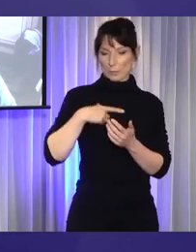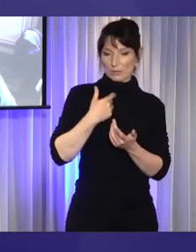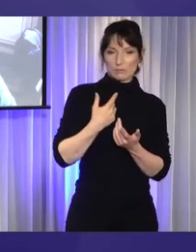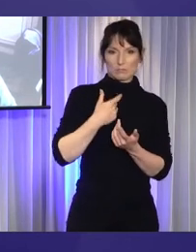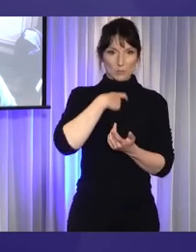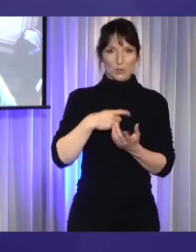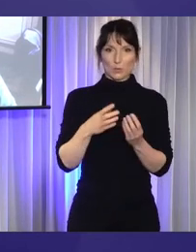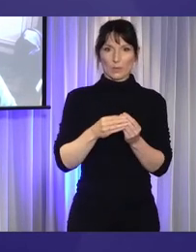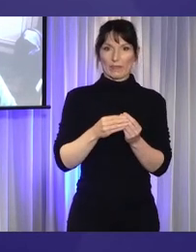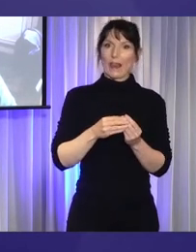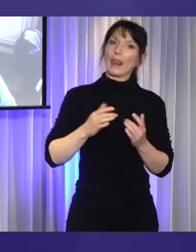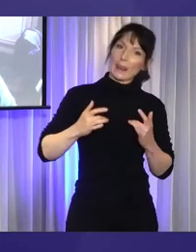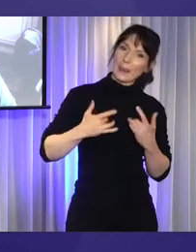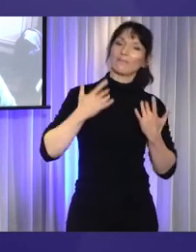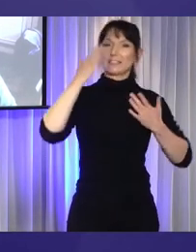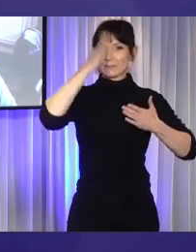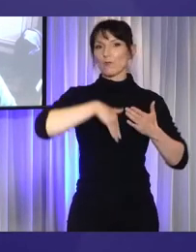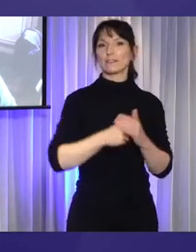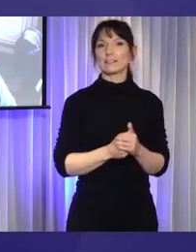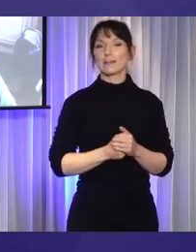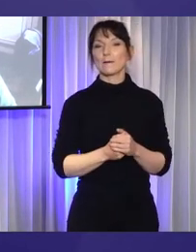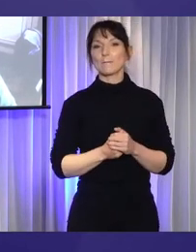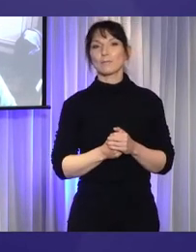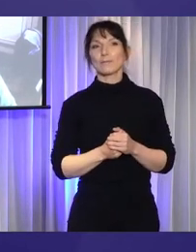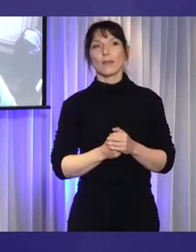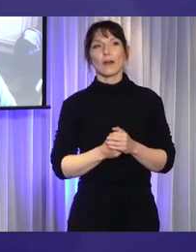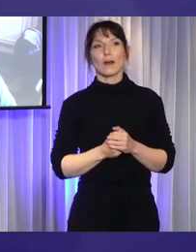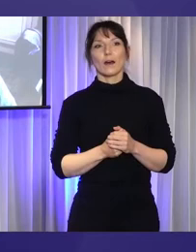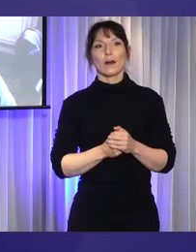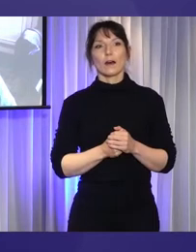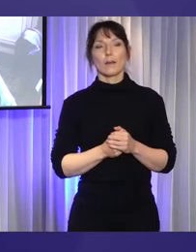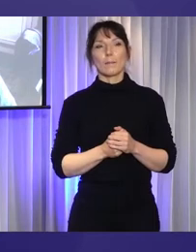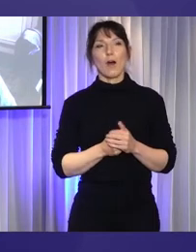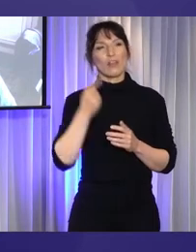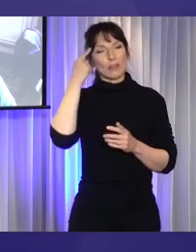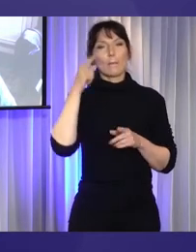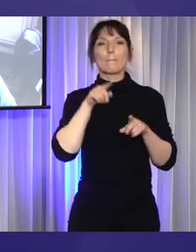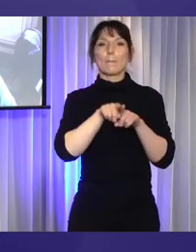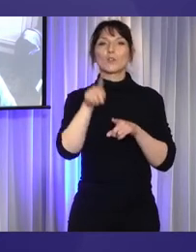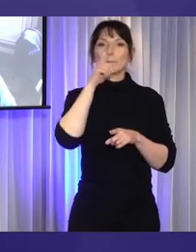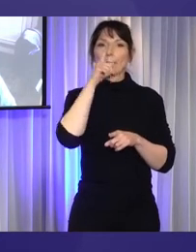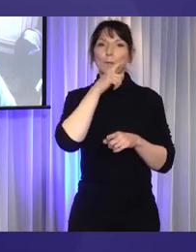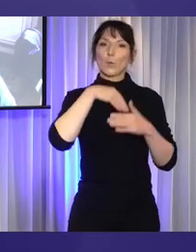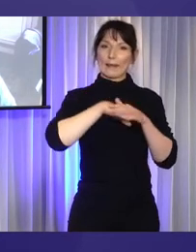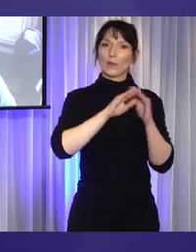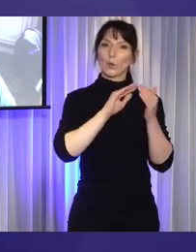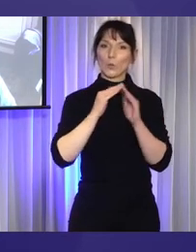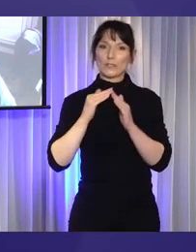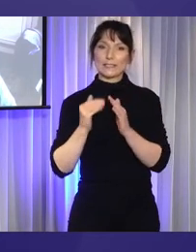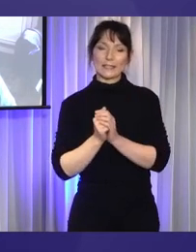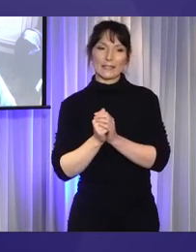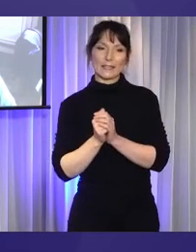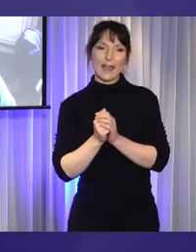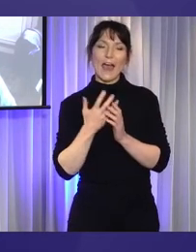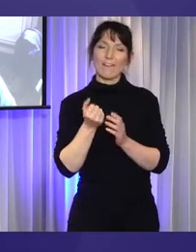lived experience. At last, most people in our communities have